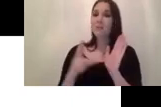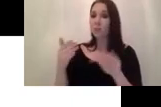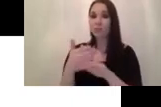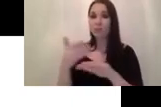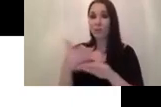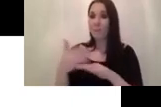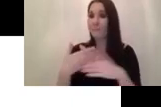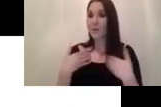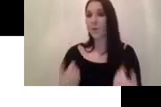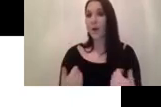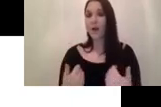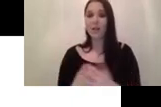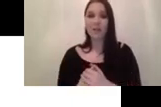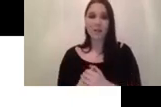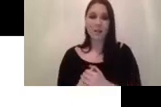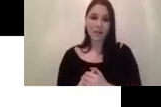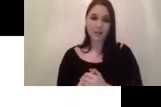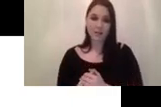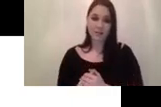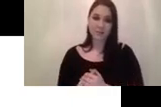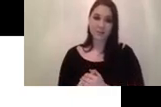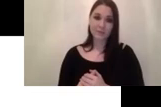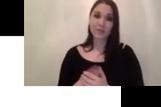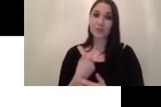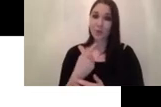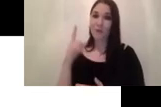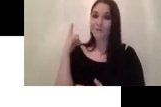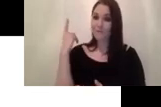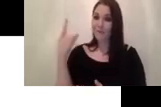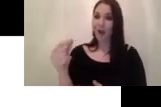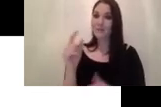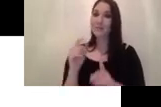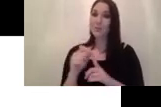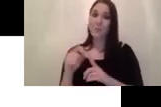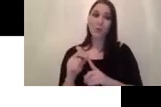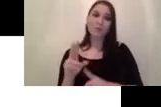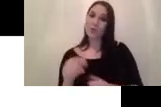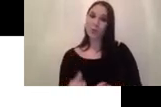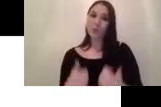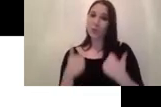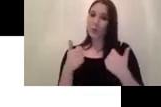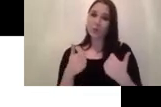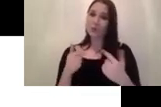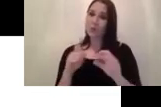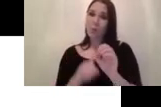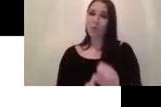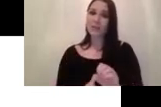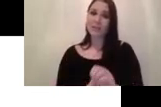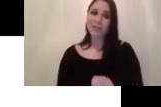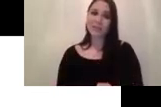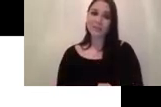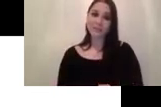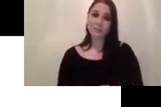it's only predict very sparse um proposals and not really good quality um when the